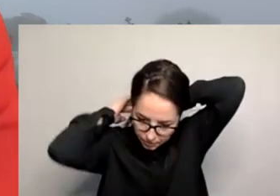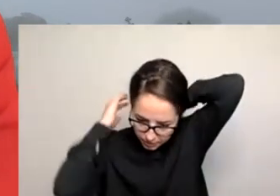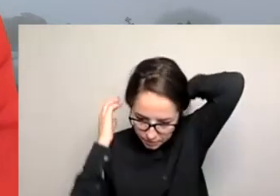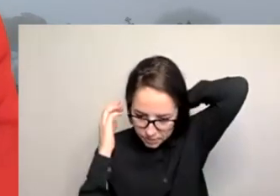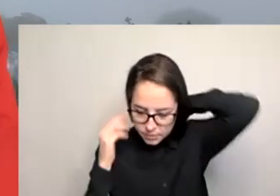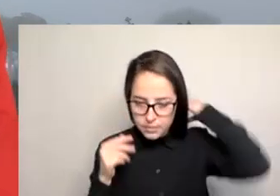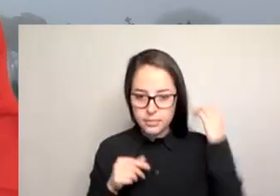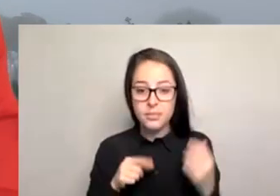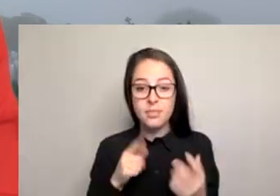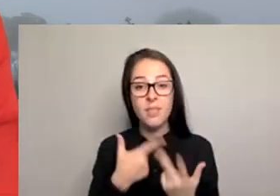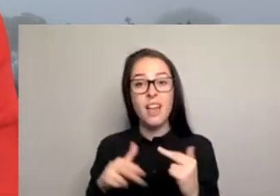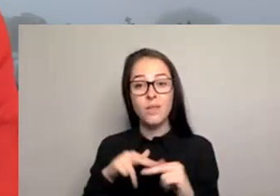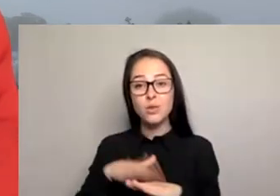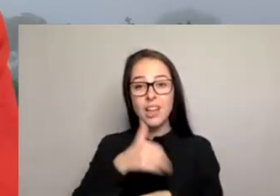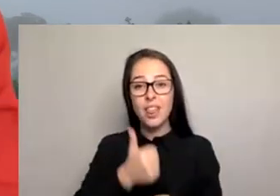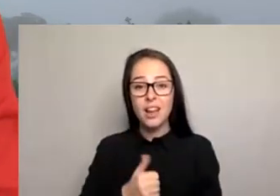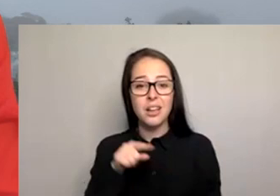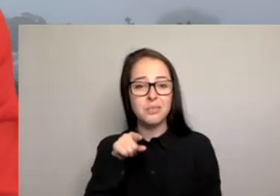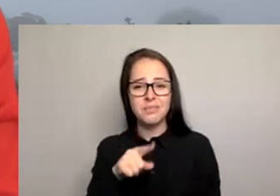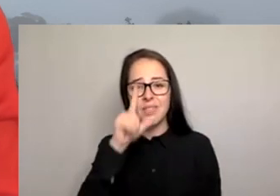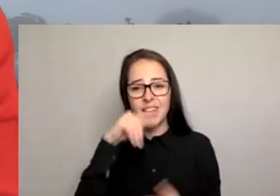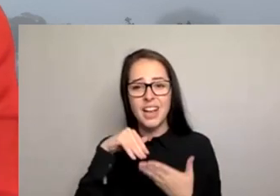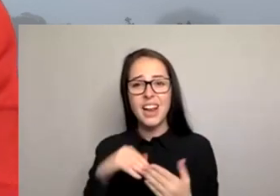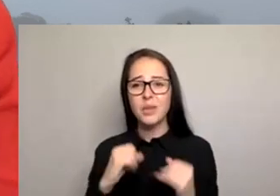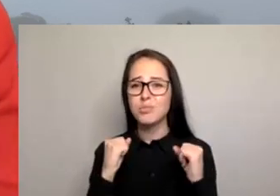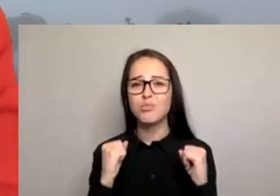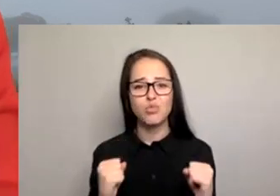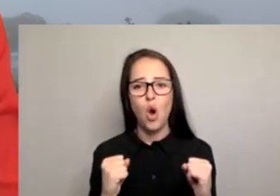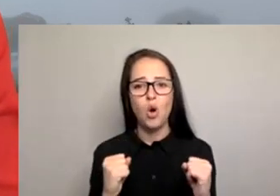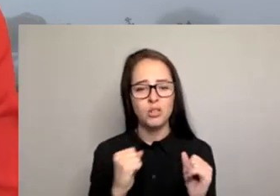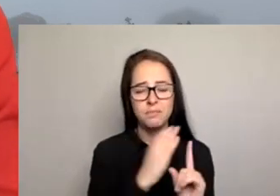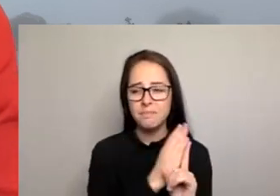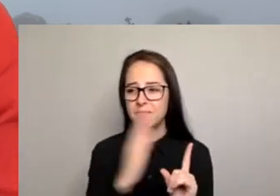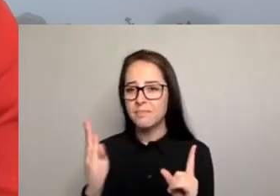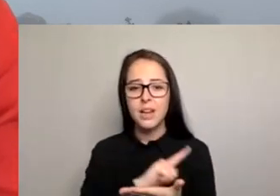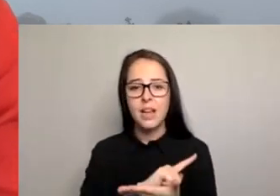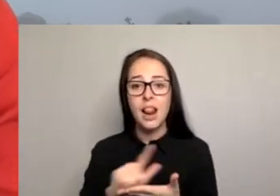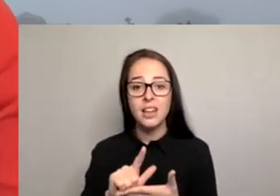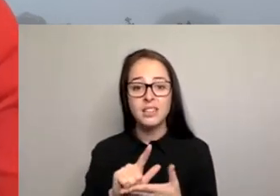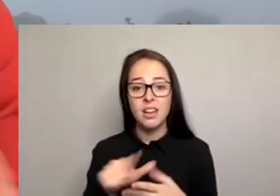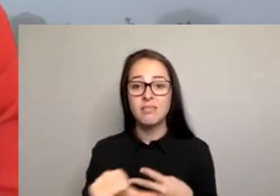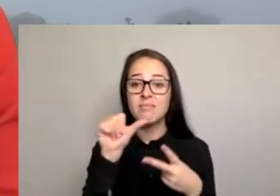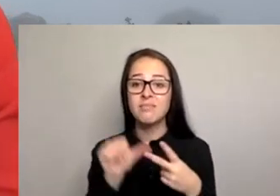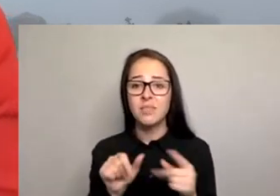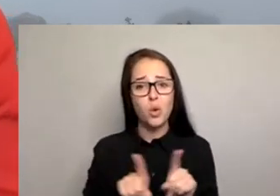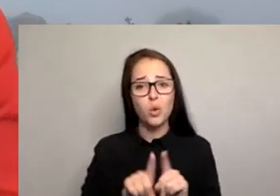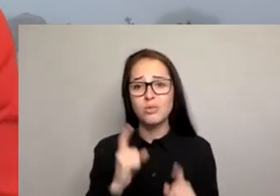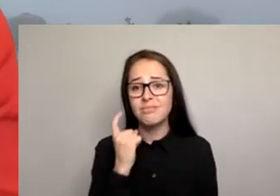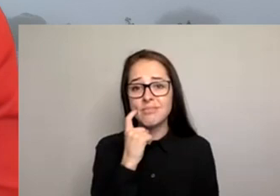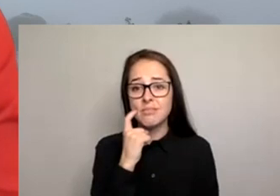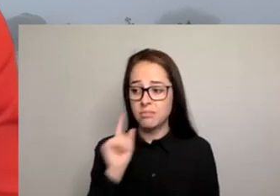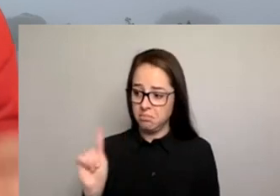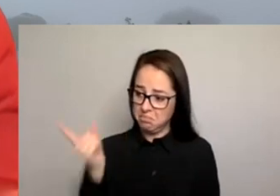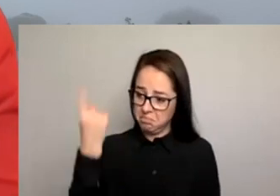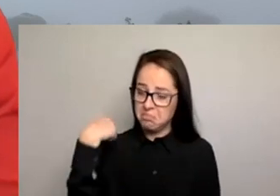And it also, if you're calling simply for a report on gender equality, what